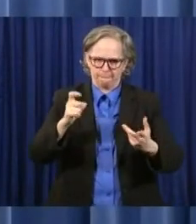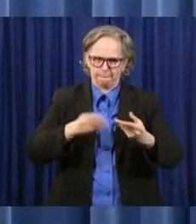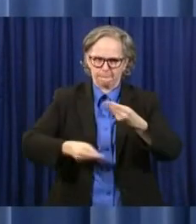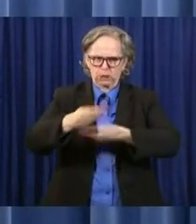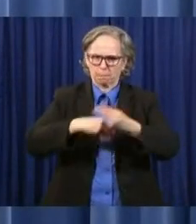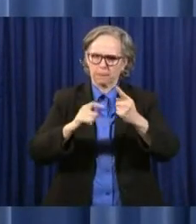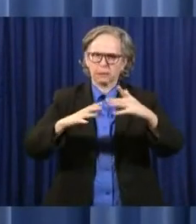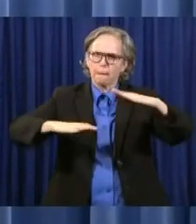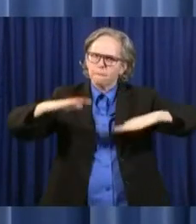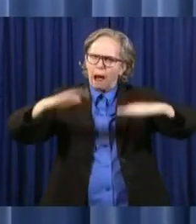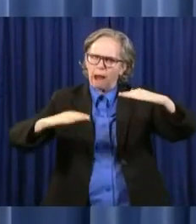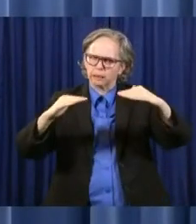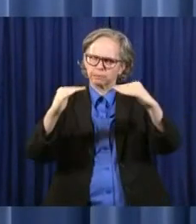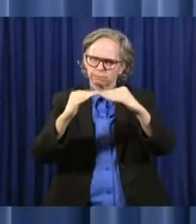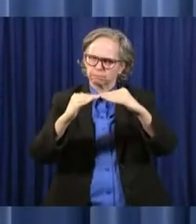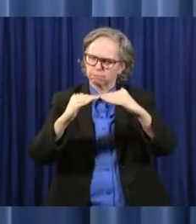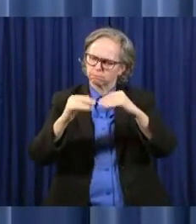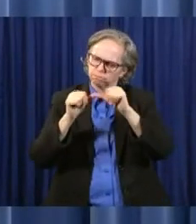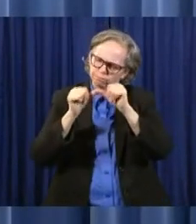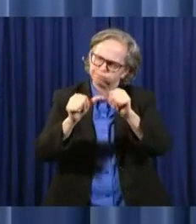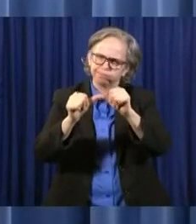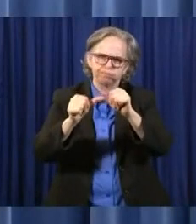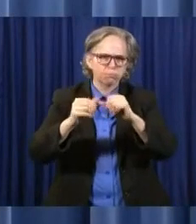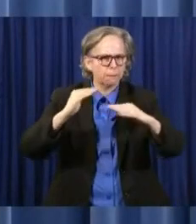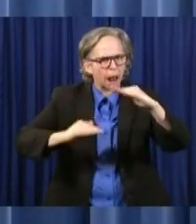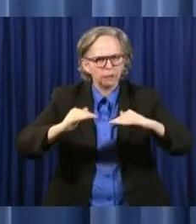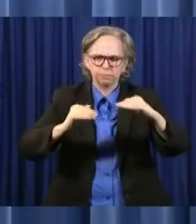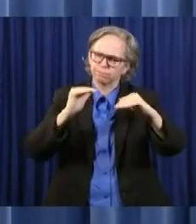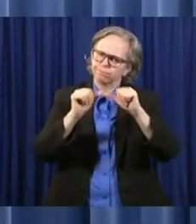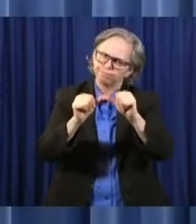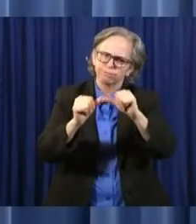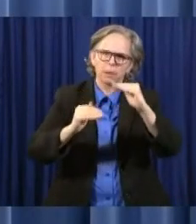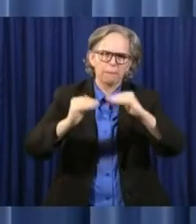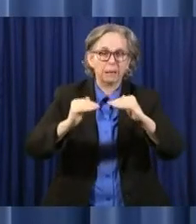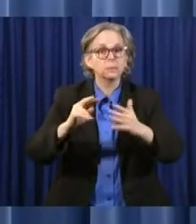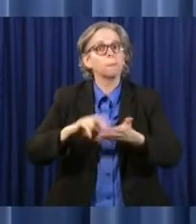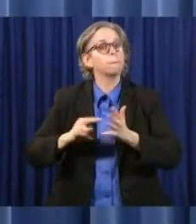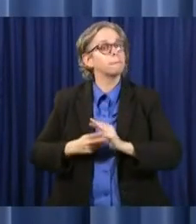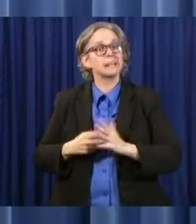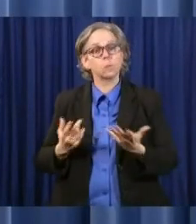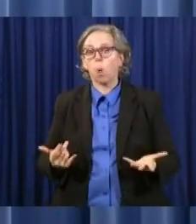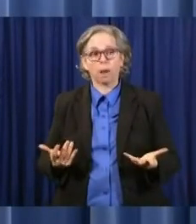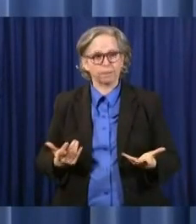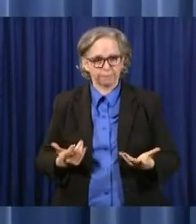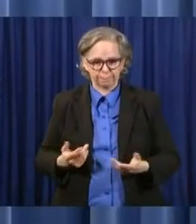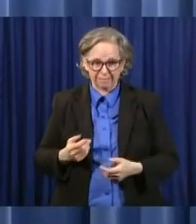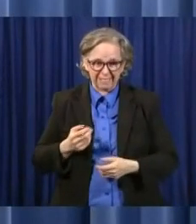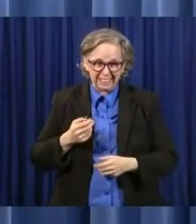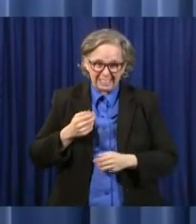it has to be balanced within each, by the end of each of those separate years.